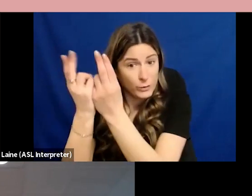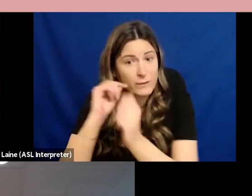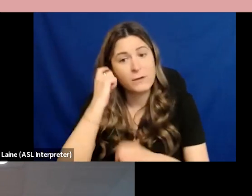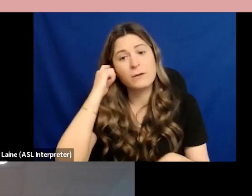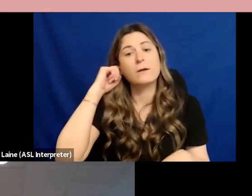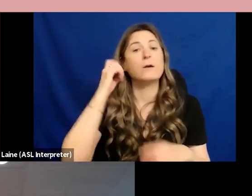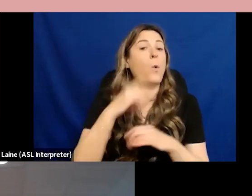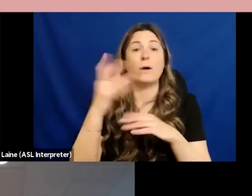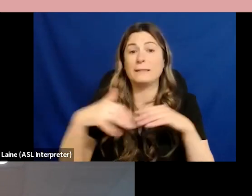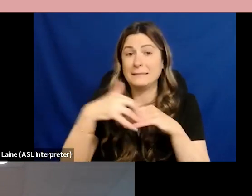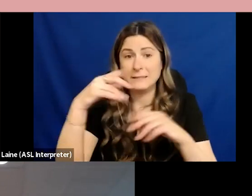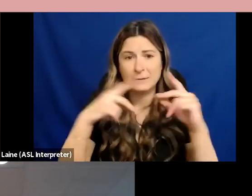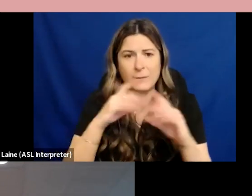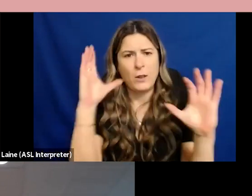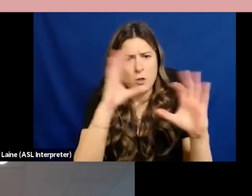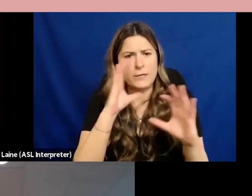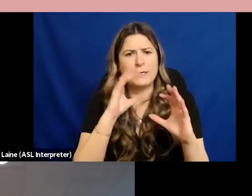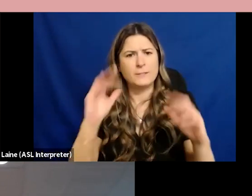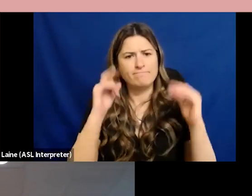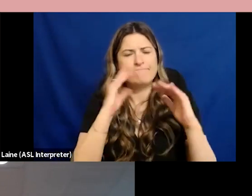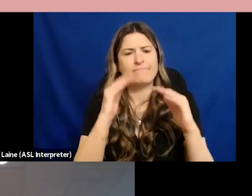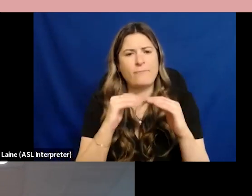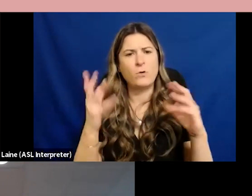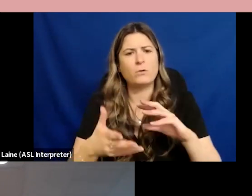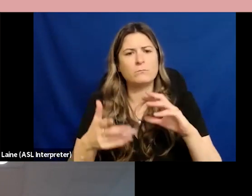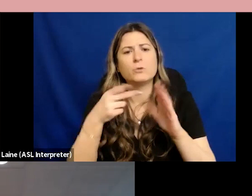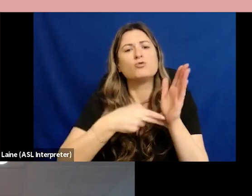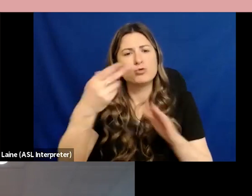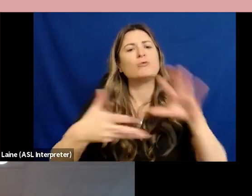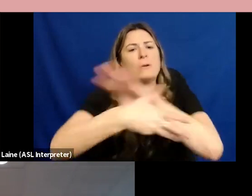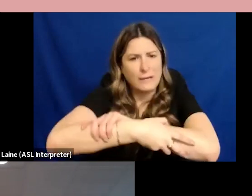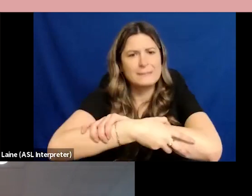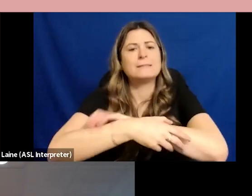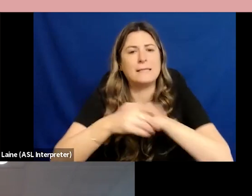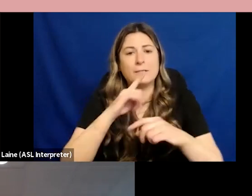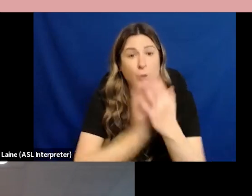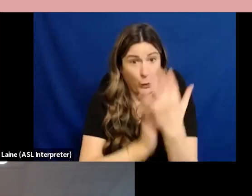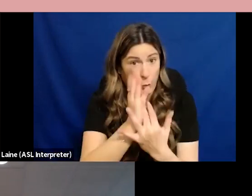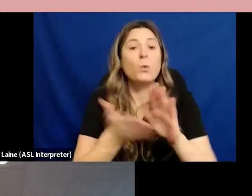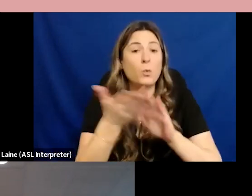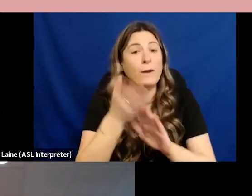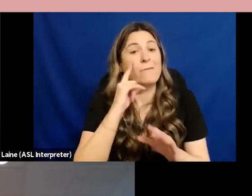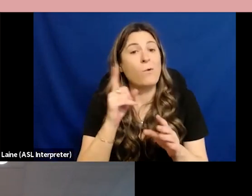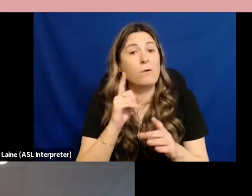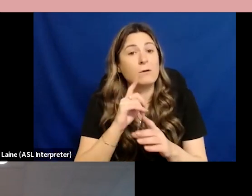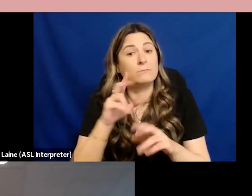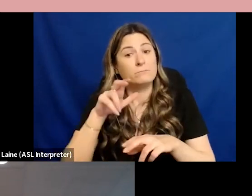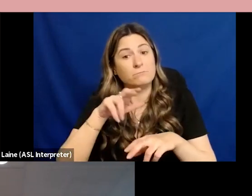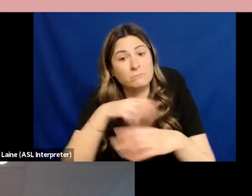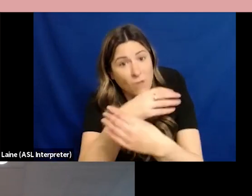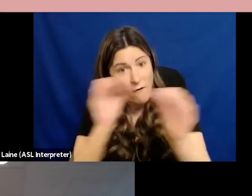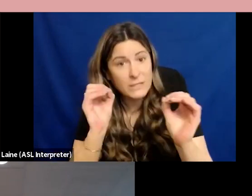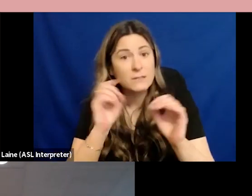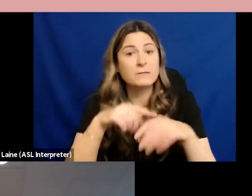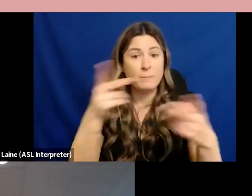through offices like mine um and you know as well as i do that colonial colonization into institutional discrimination and systemic